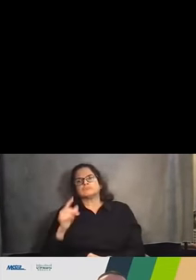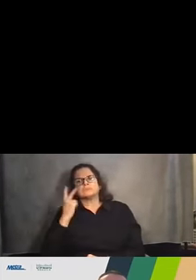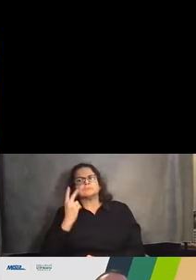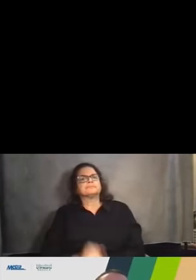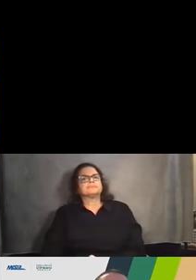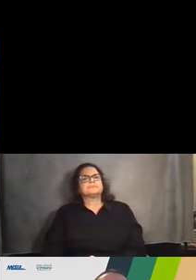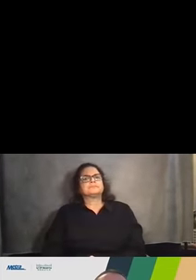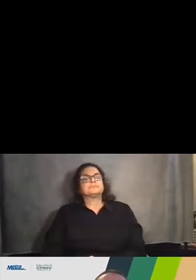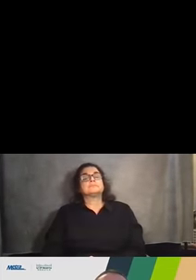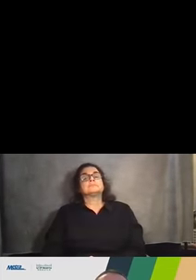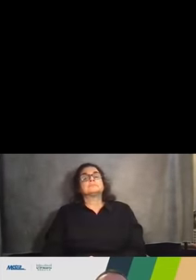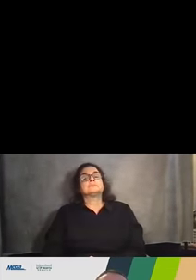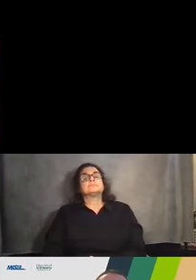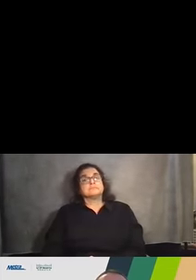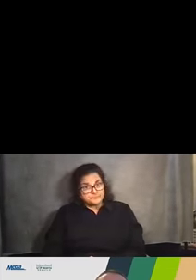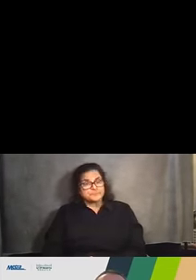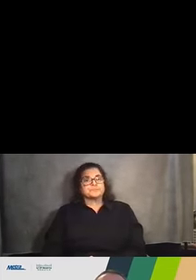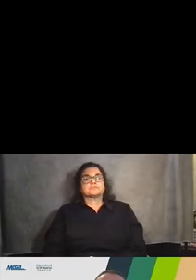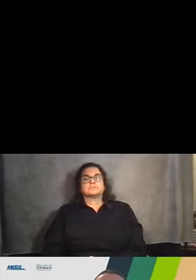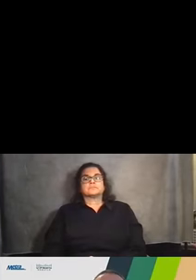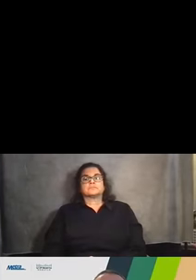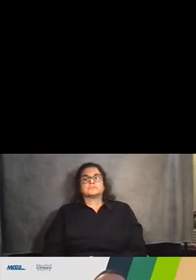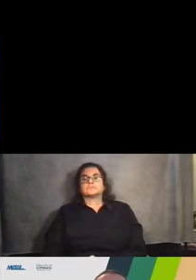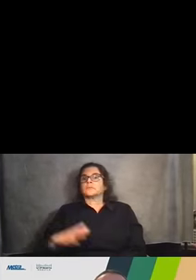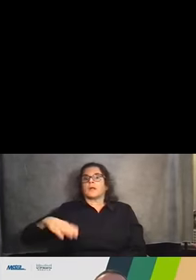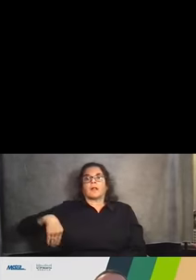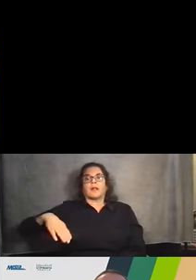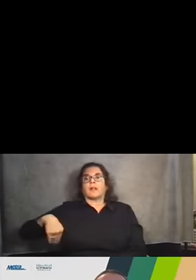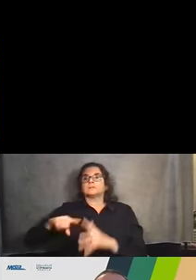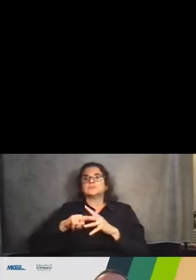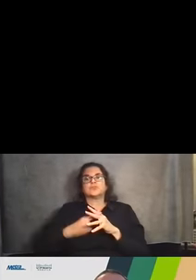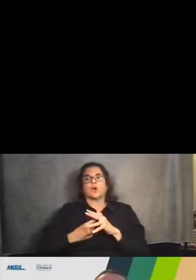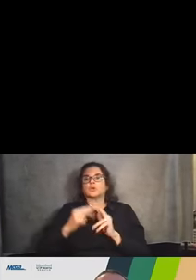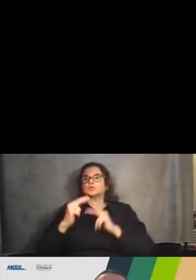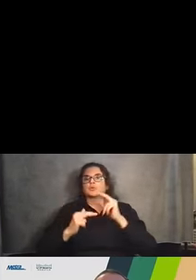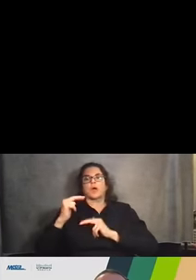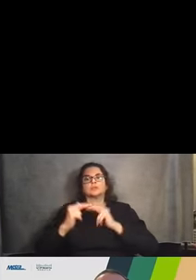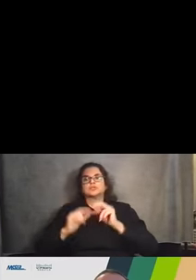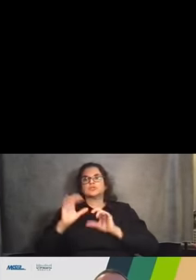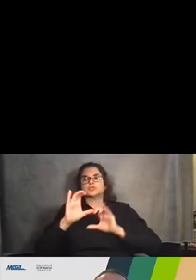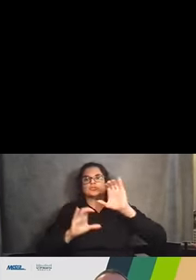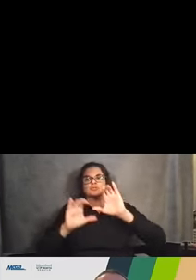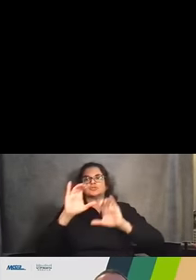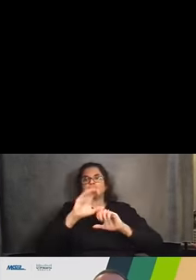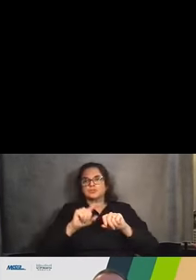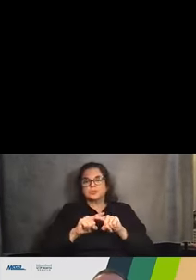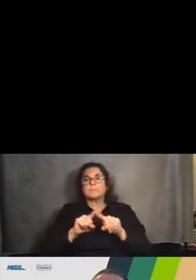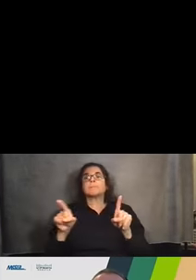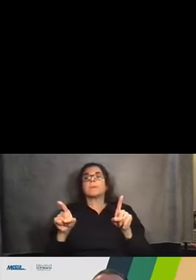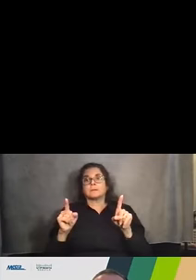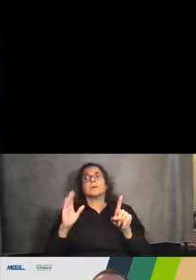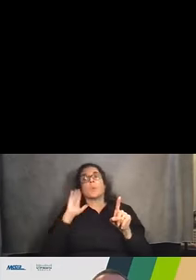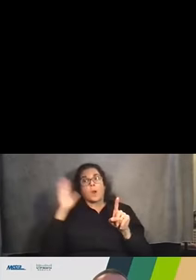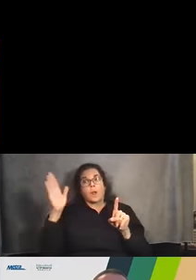So while we aren't in the construction phase quite yet, we do know that there will be some disruptions and wanted to briefly